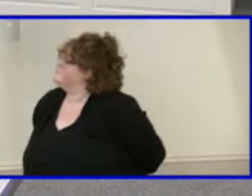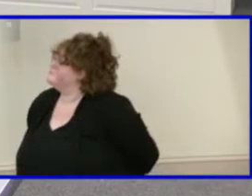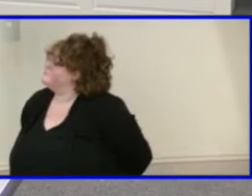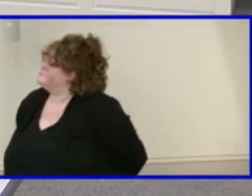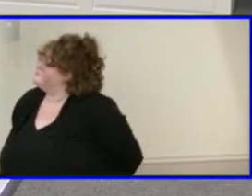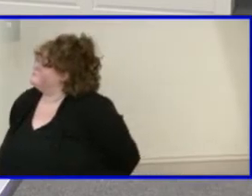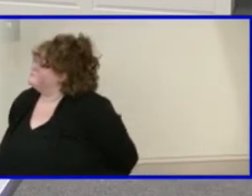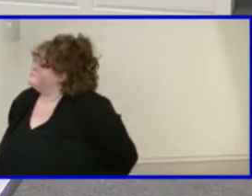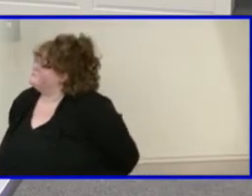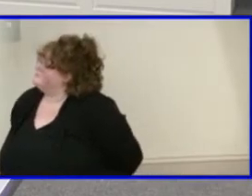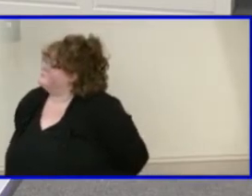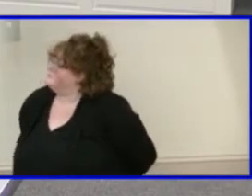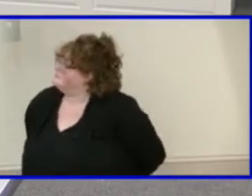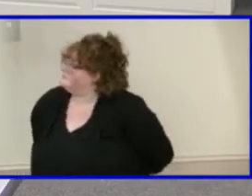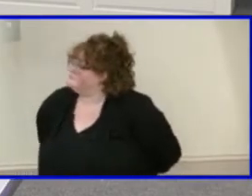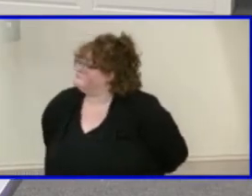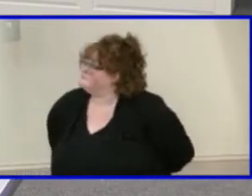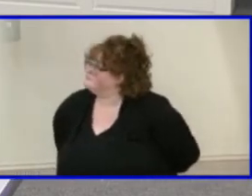All right, Beth, save me.